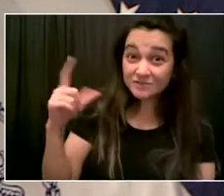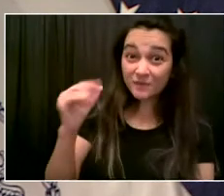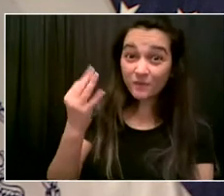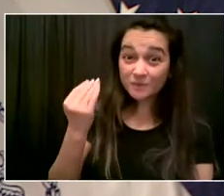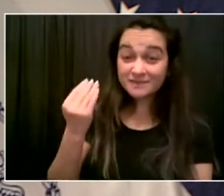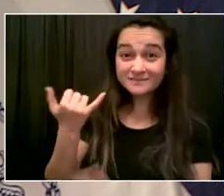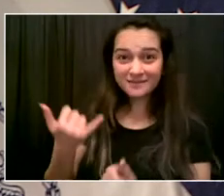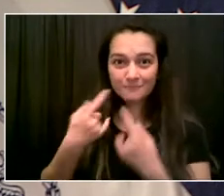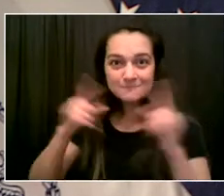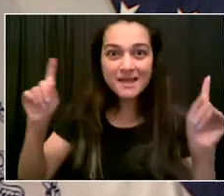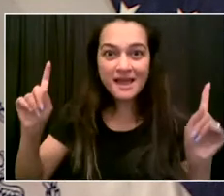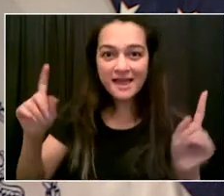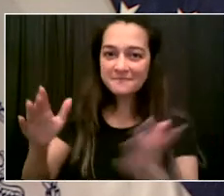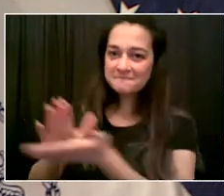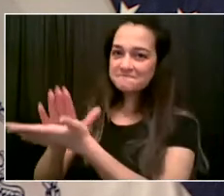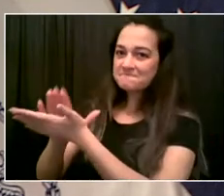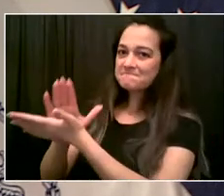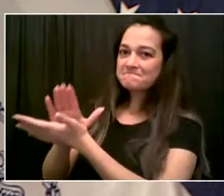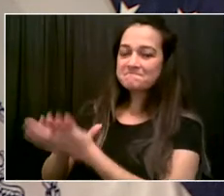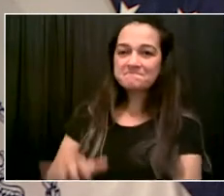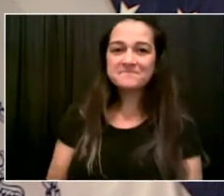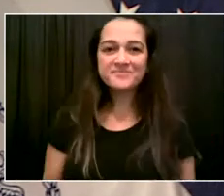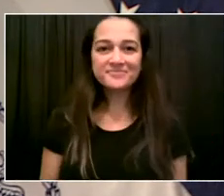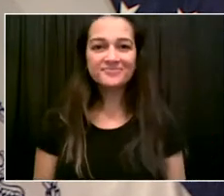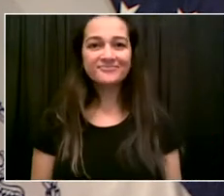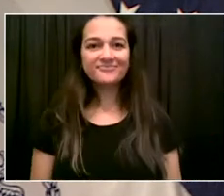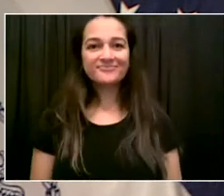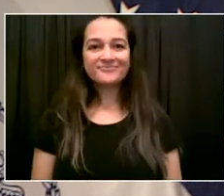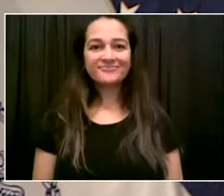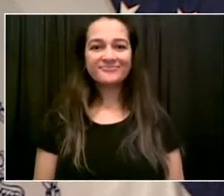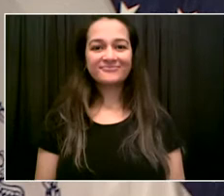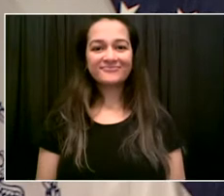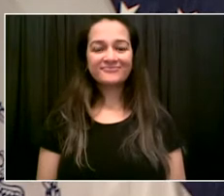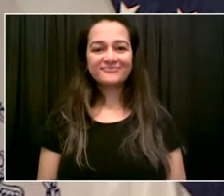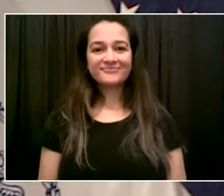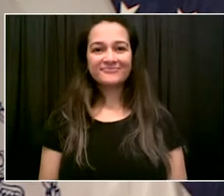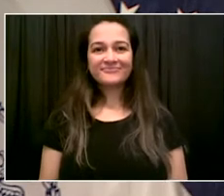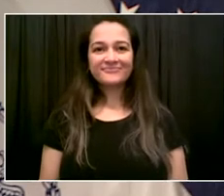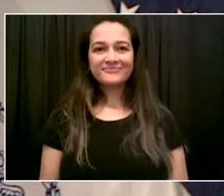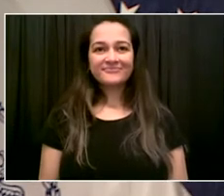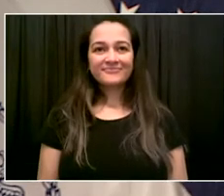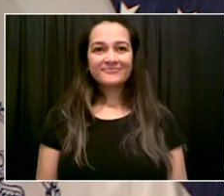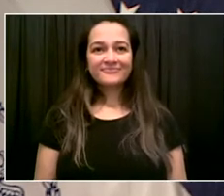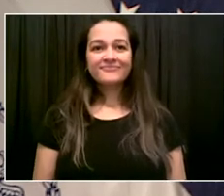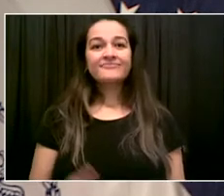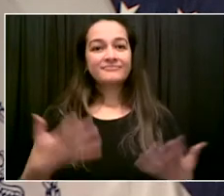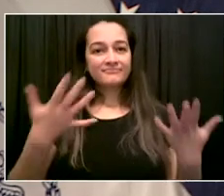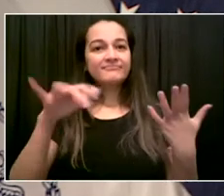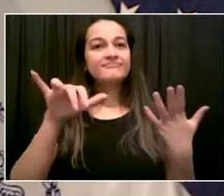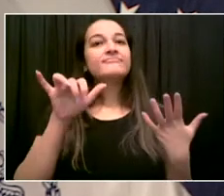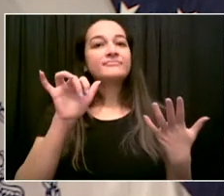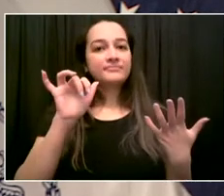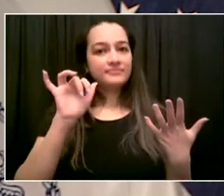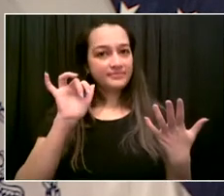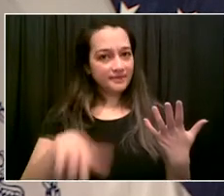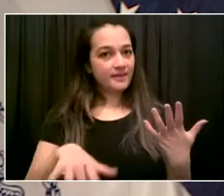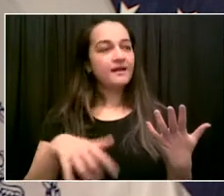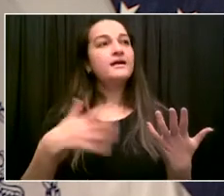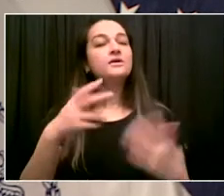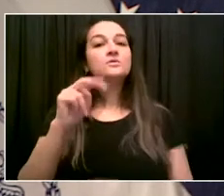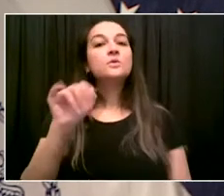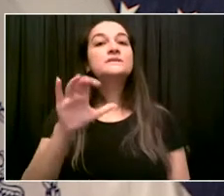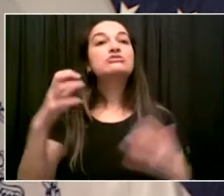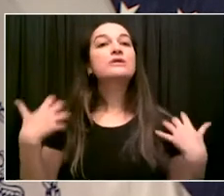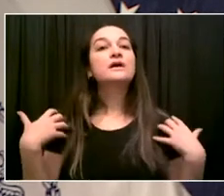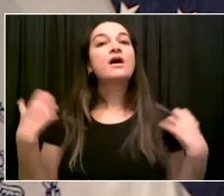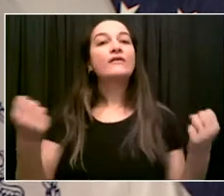Thank you. All right. Now, everyone, that's one part of a recovery for all of us. But another part I want to talk about today, a recovery for all of